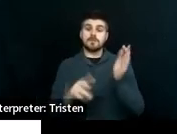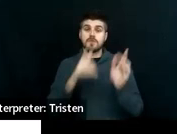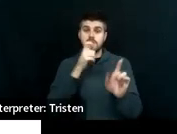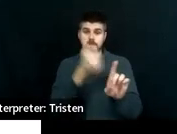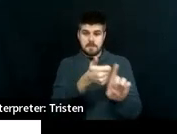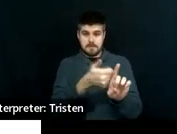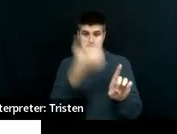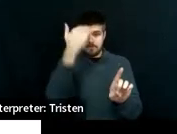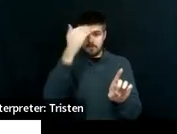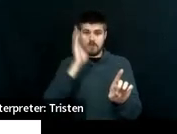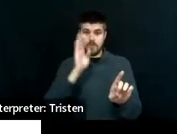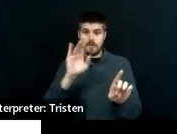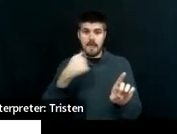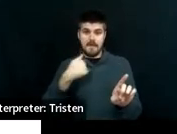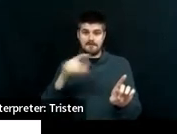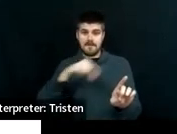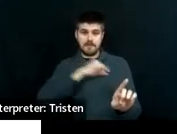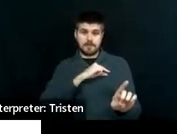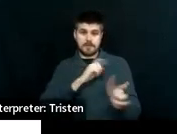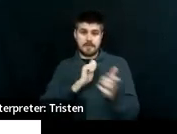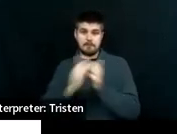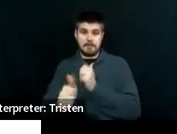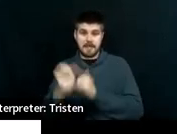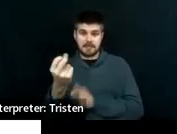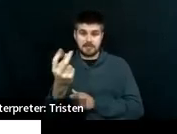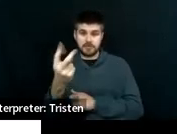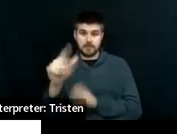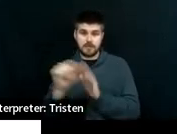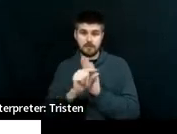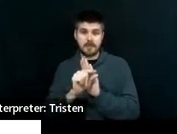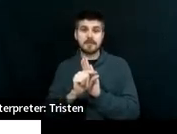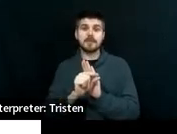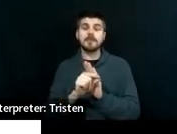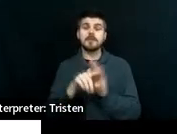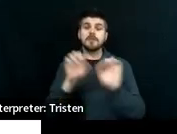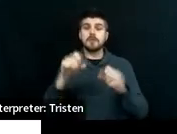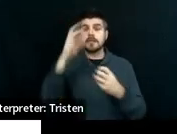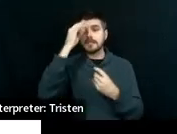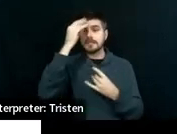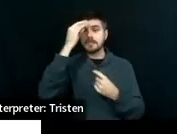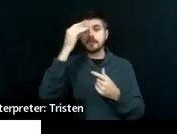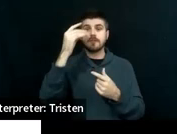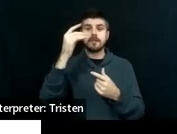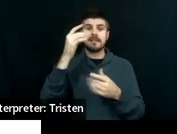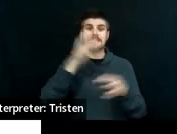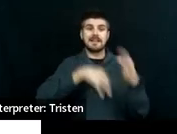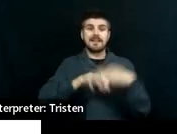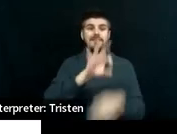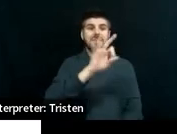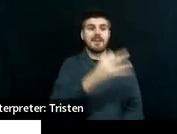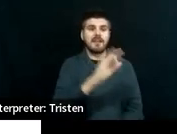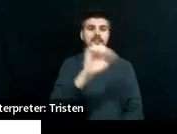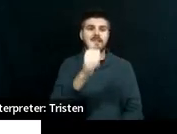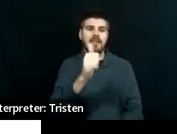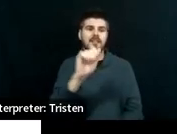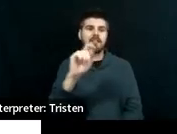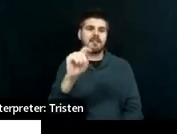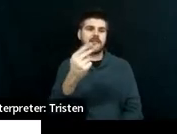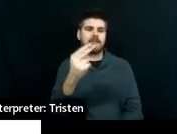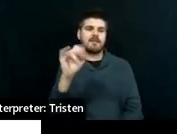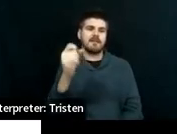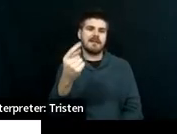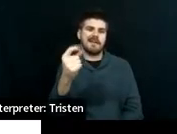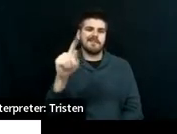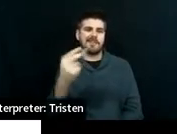past 12th grade. You could consider doing the years instead of 9th, 10th, 11th, and 12th. You could do 22,